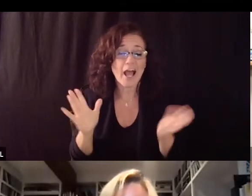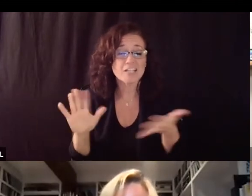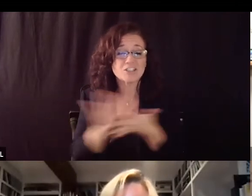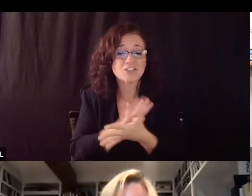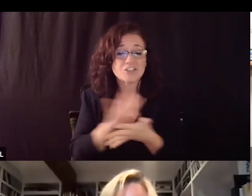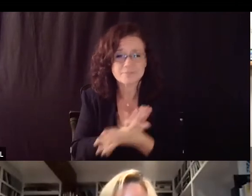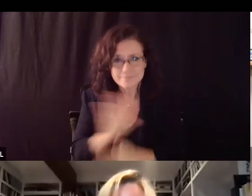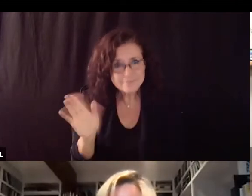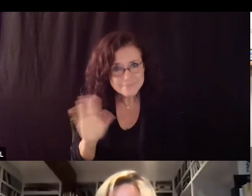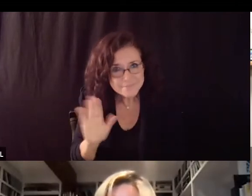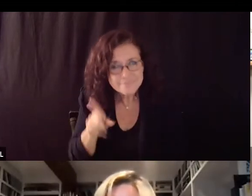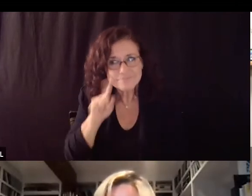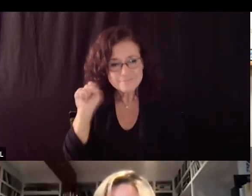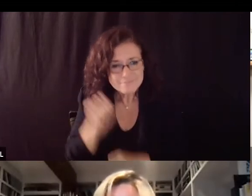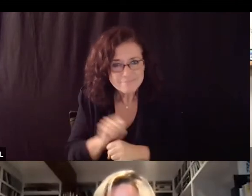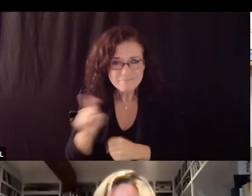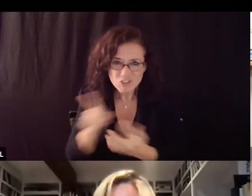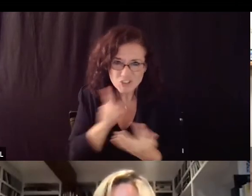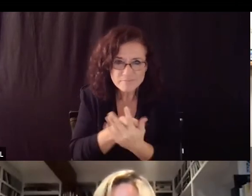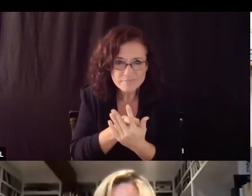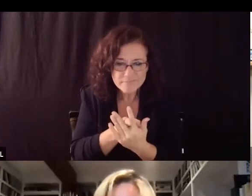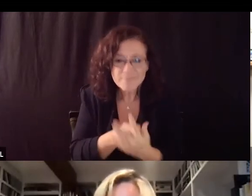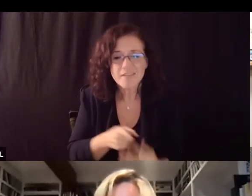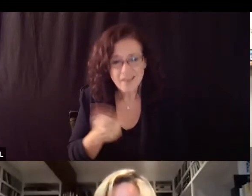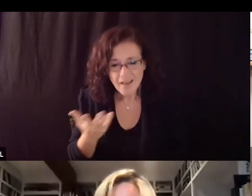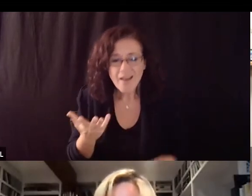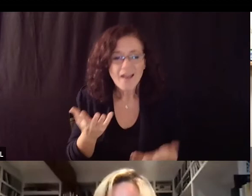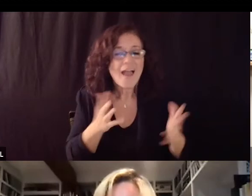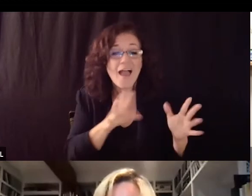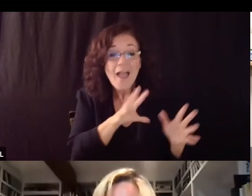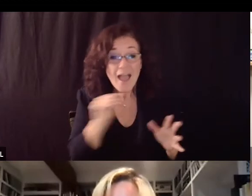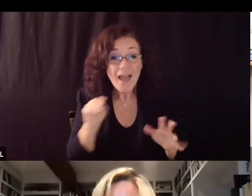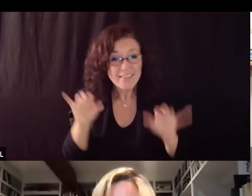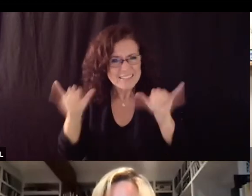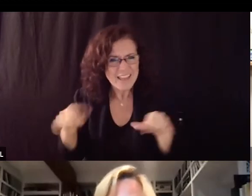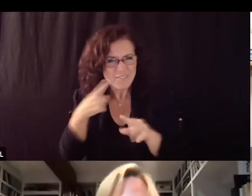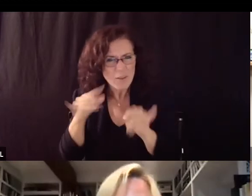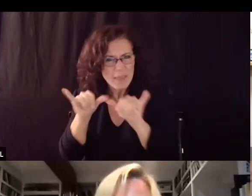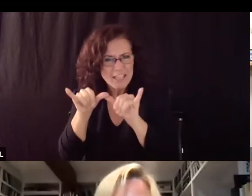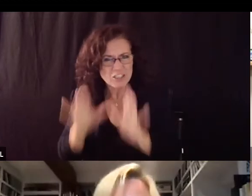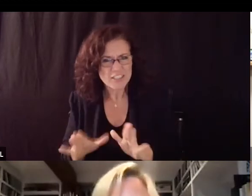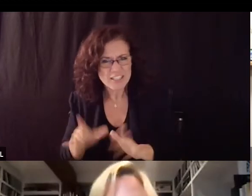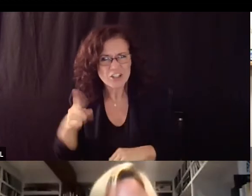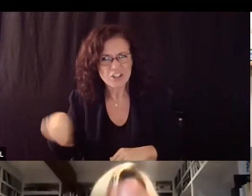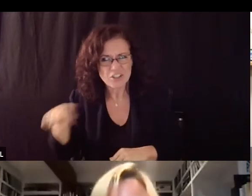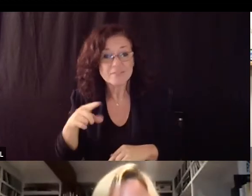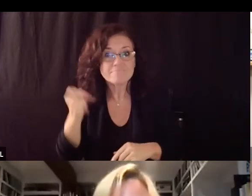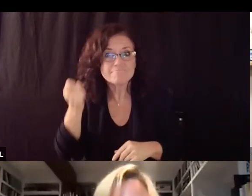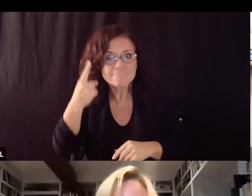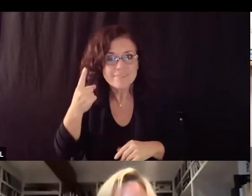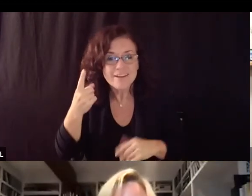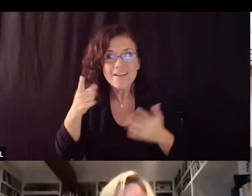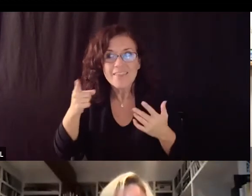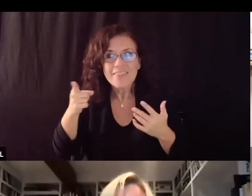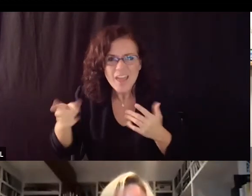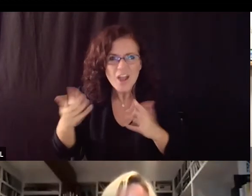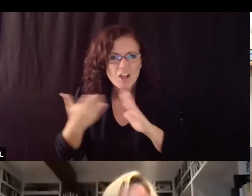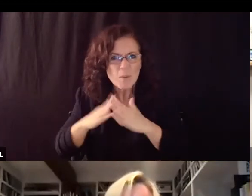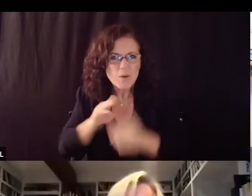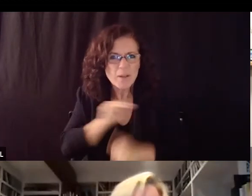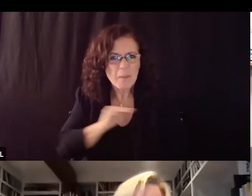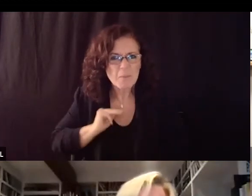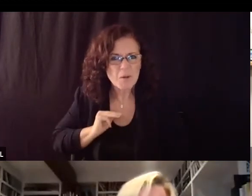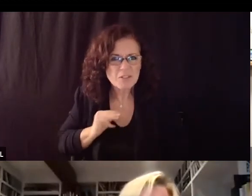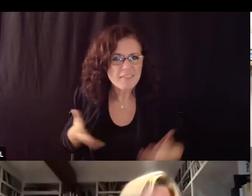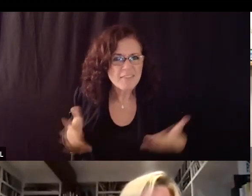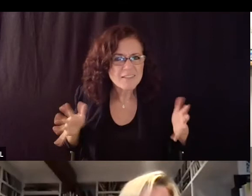to the uh engineers that we heard from there's so much community willingness to help so i just i know